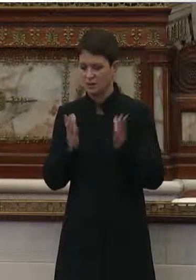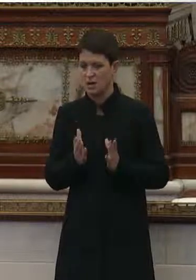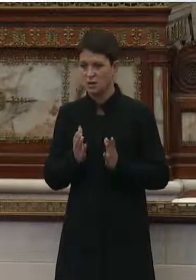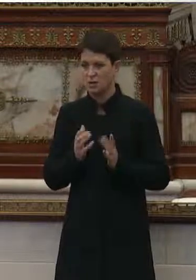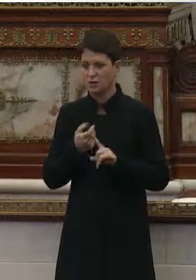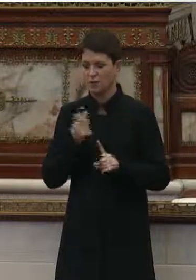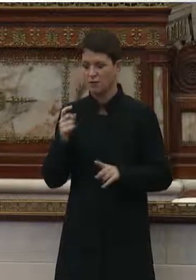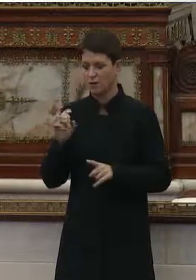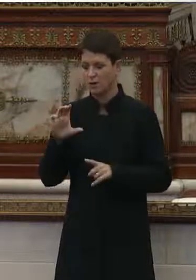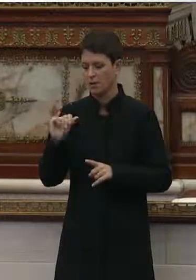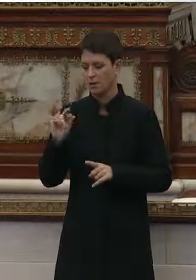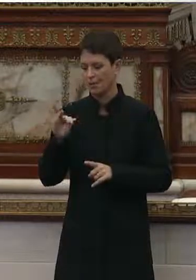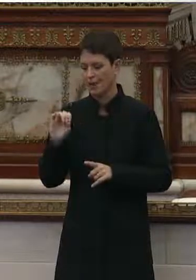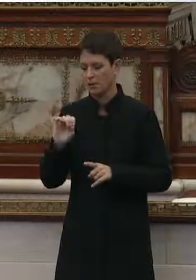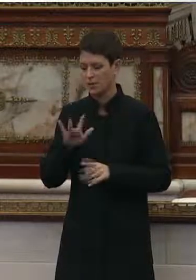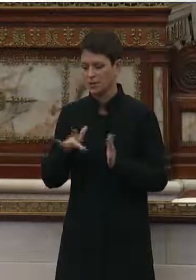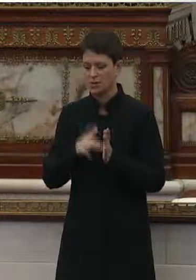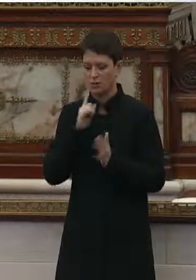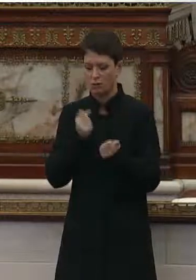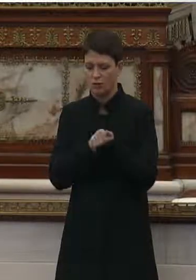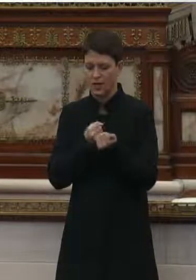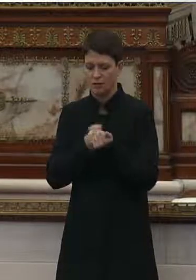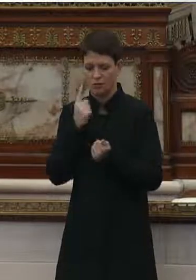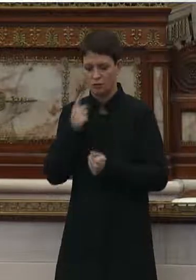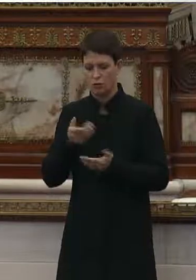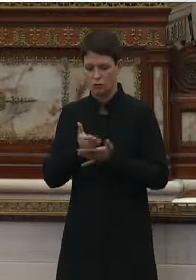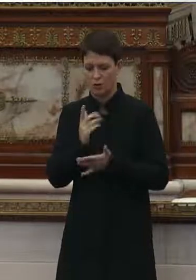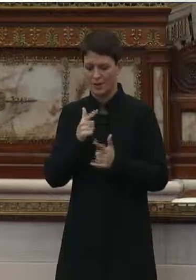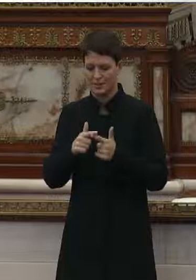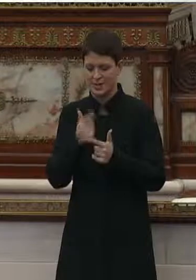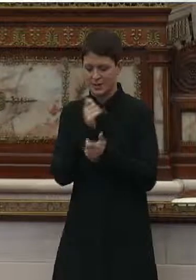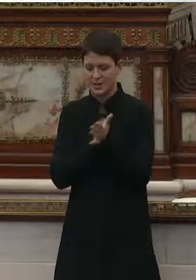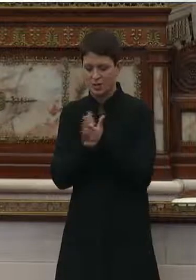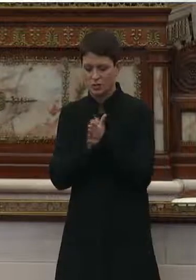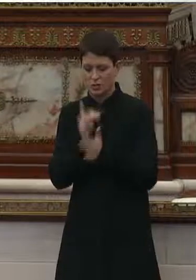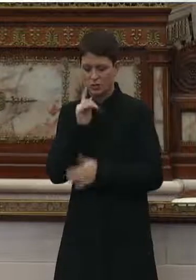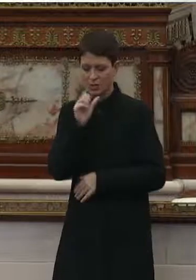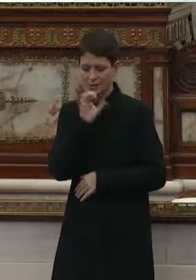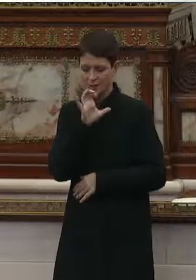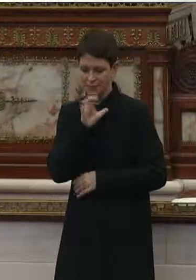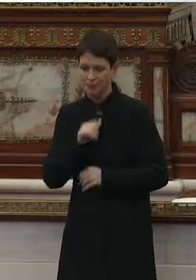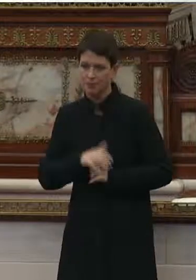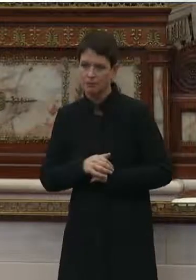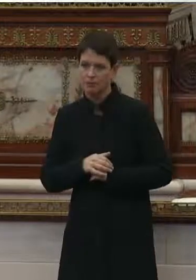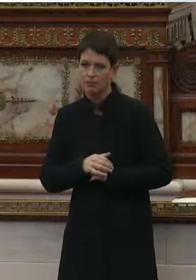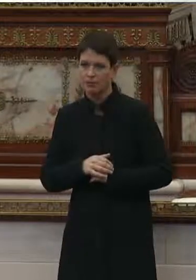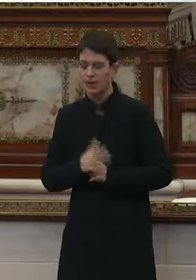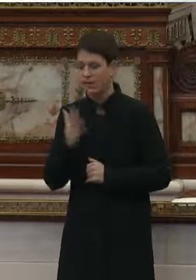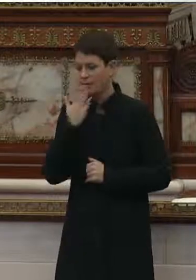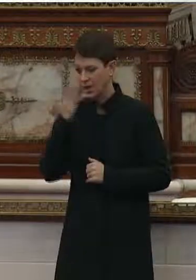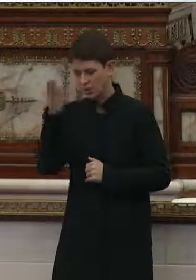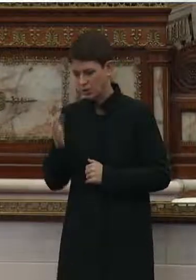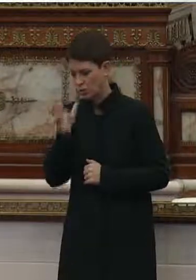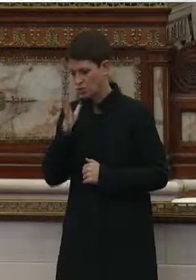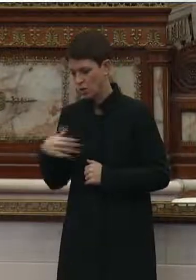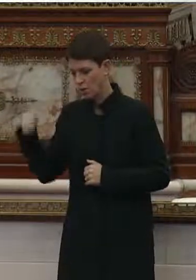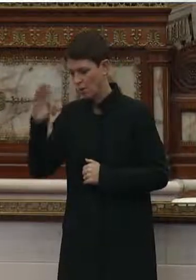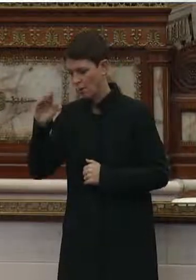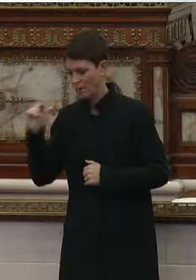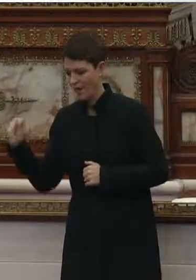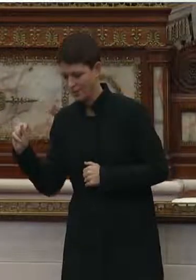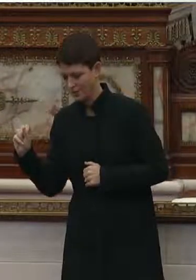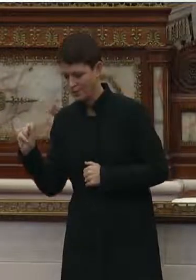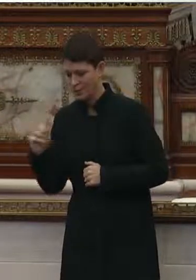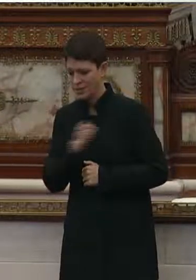from Cary, the Center for Advocacy for the Rights and Interests of the Elderly. I'd like to thank you, Chairwoman Bass,